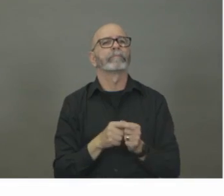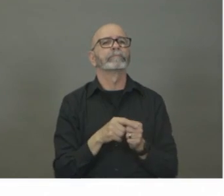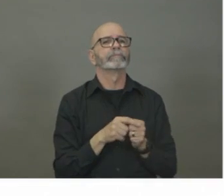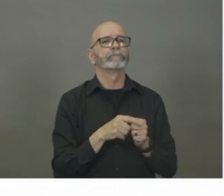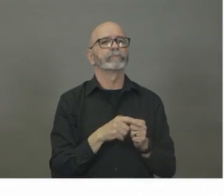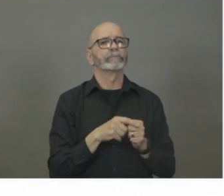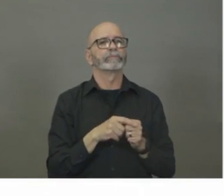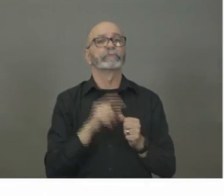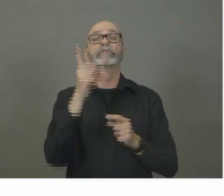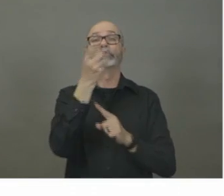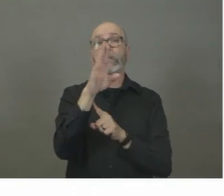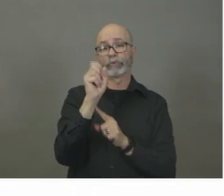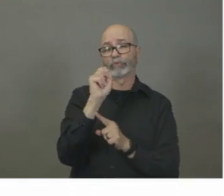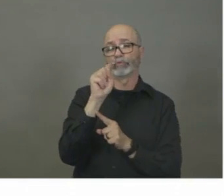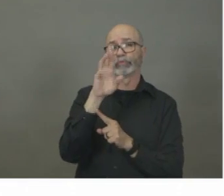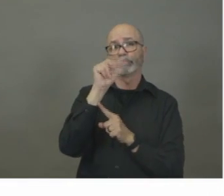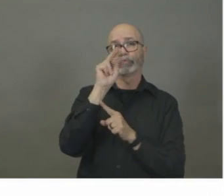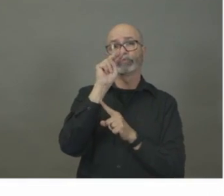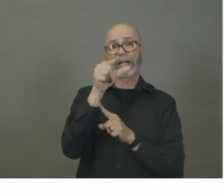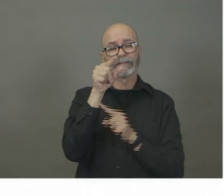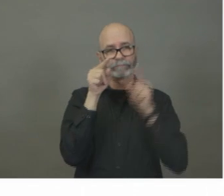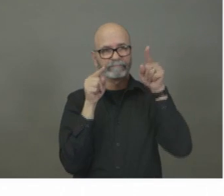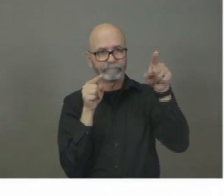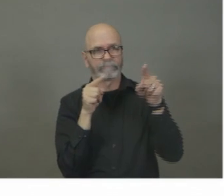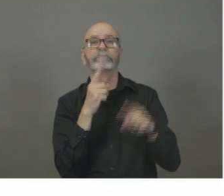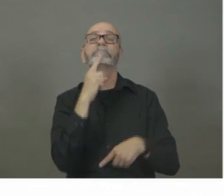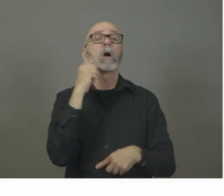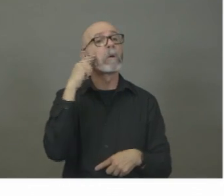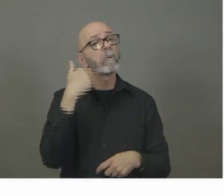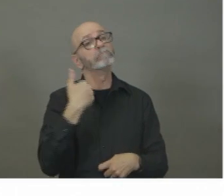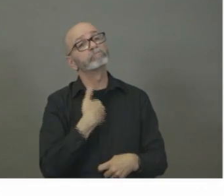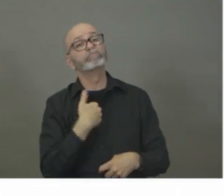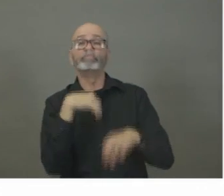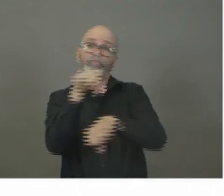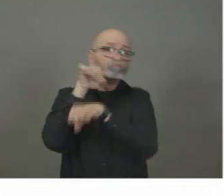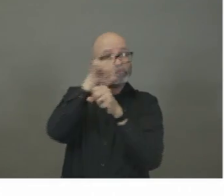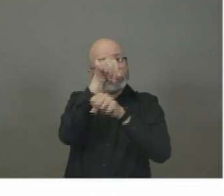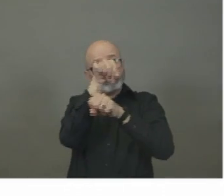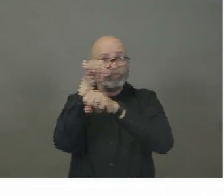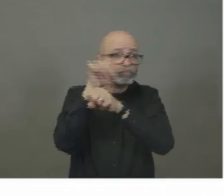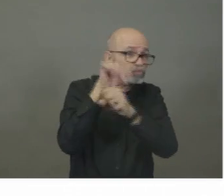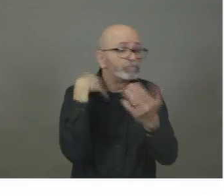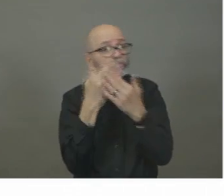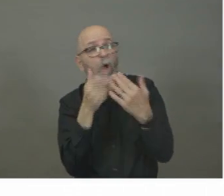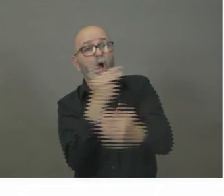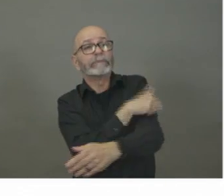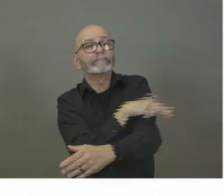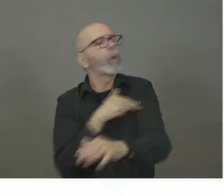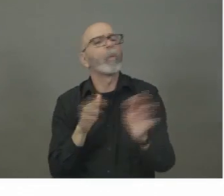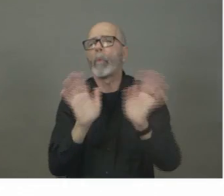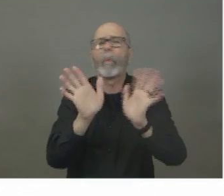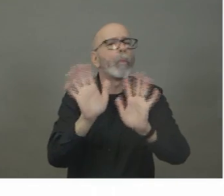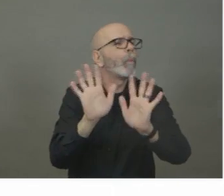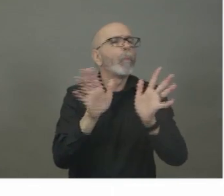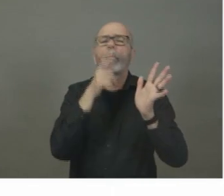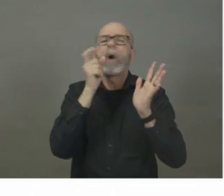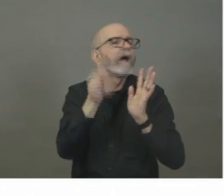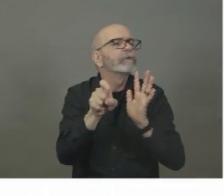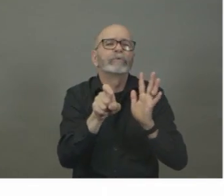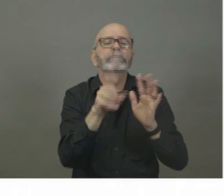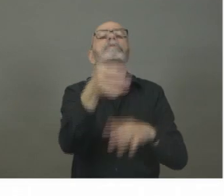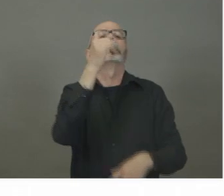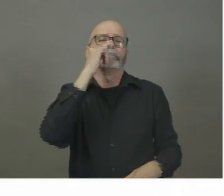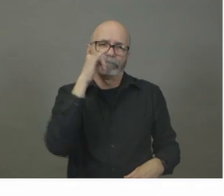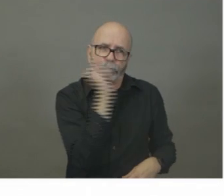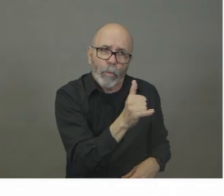going directly to emergency room is not the appropriate step, uh, whether it's open, uh, whether you're next to it or not. Uh, you call 8-1-1 and the healthcare